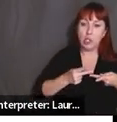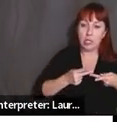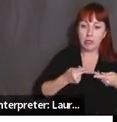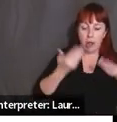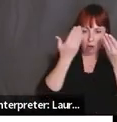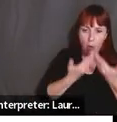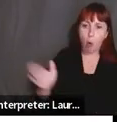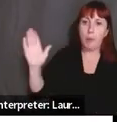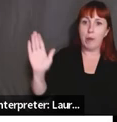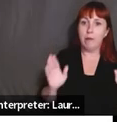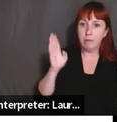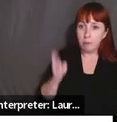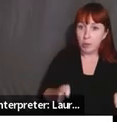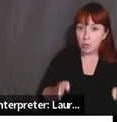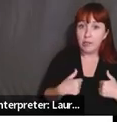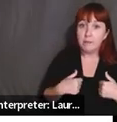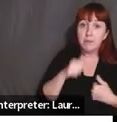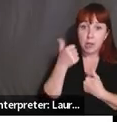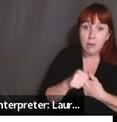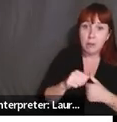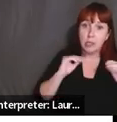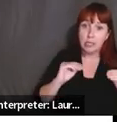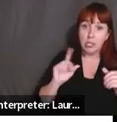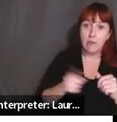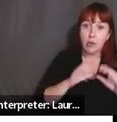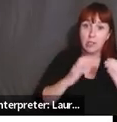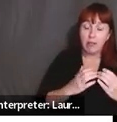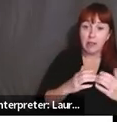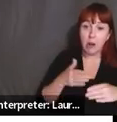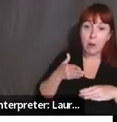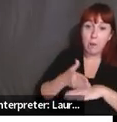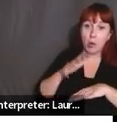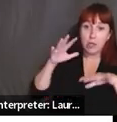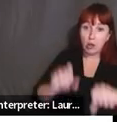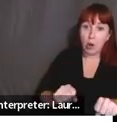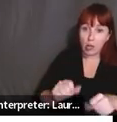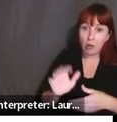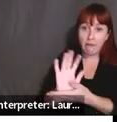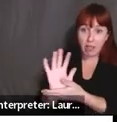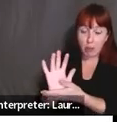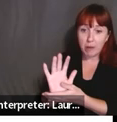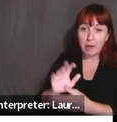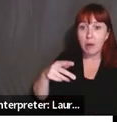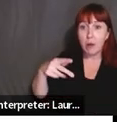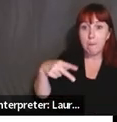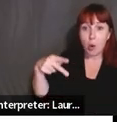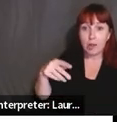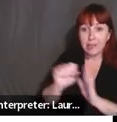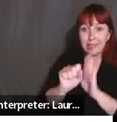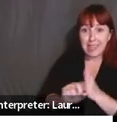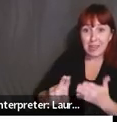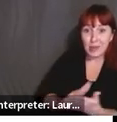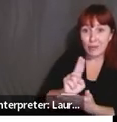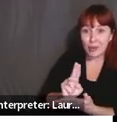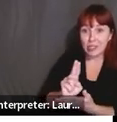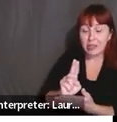I remember teaching my first class on post-colonial film at Portland State University. And this was